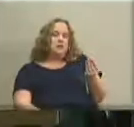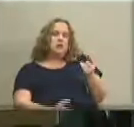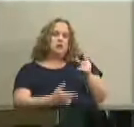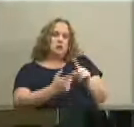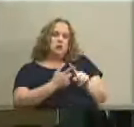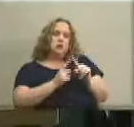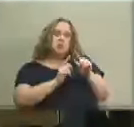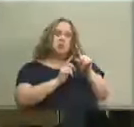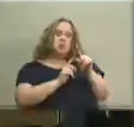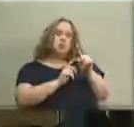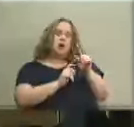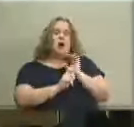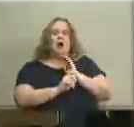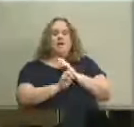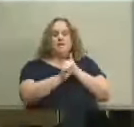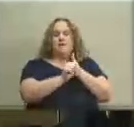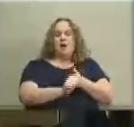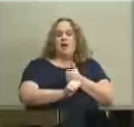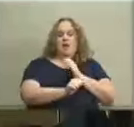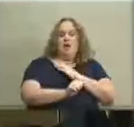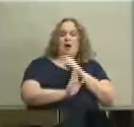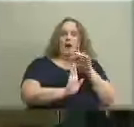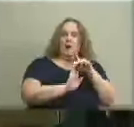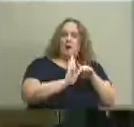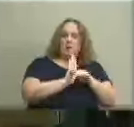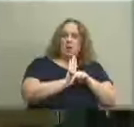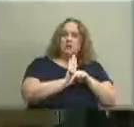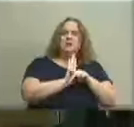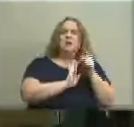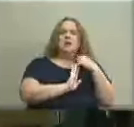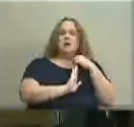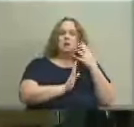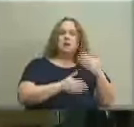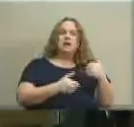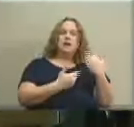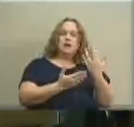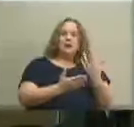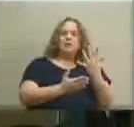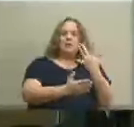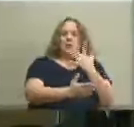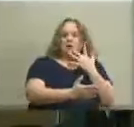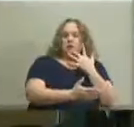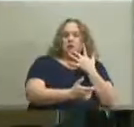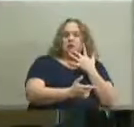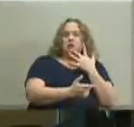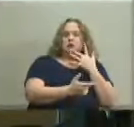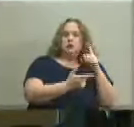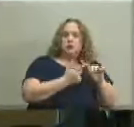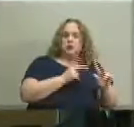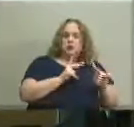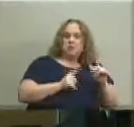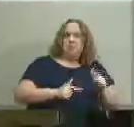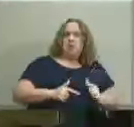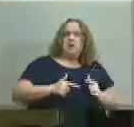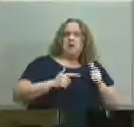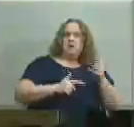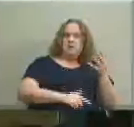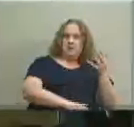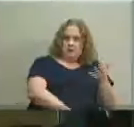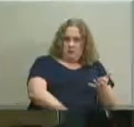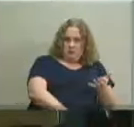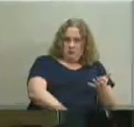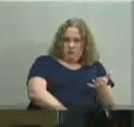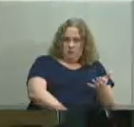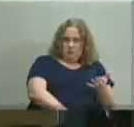policy is given to residents of the community in which the school or facility is located